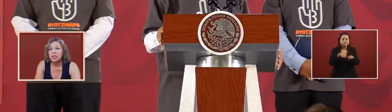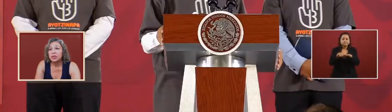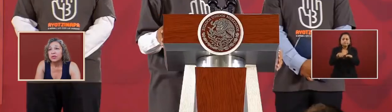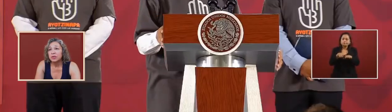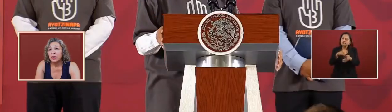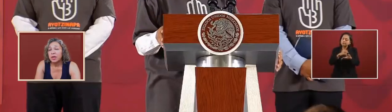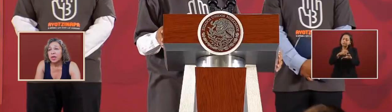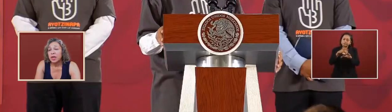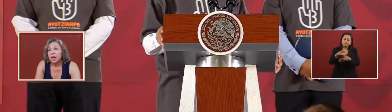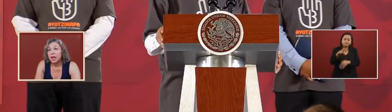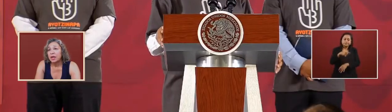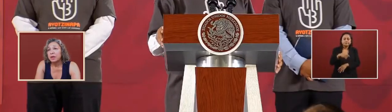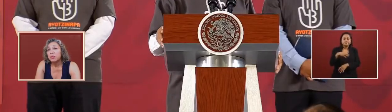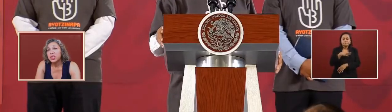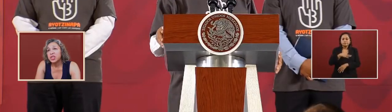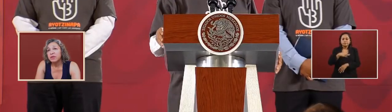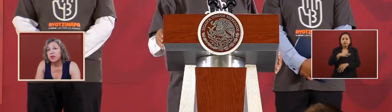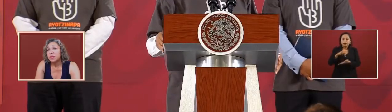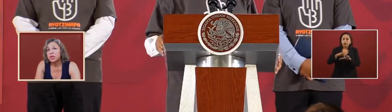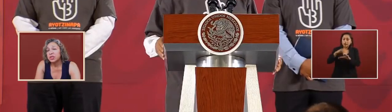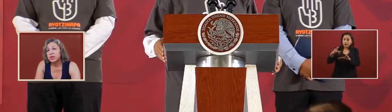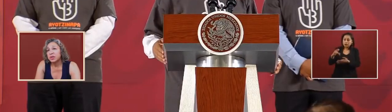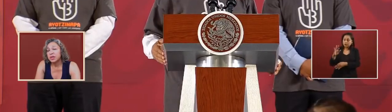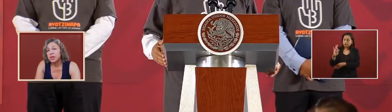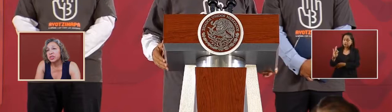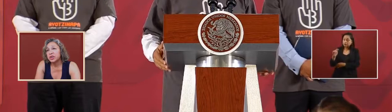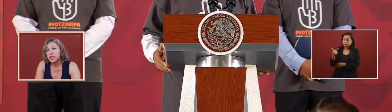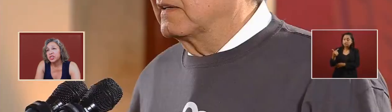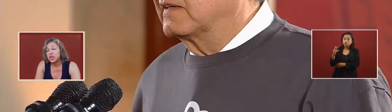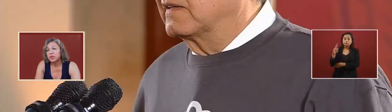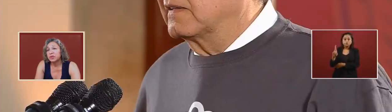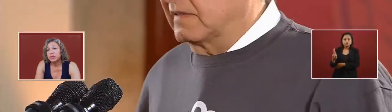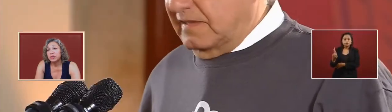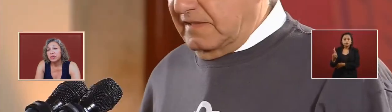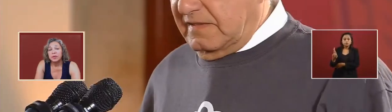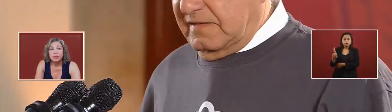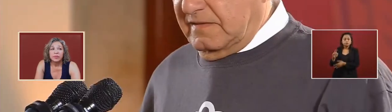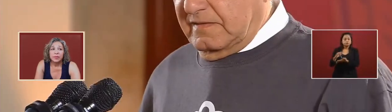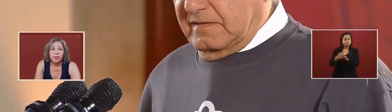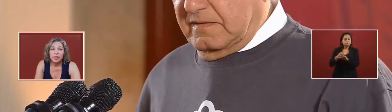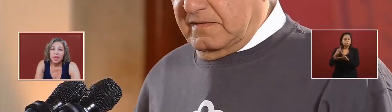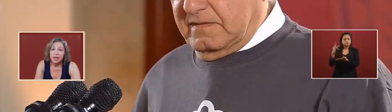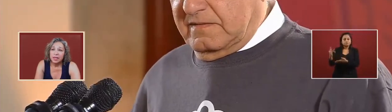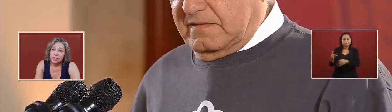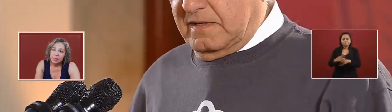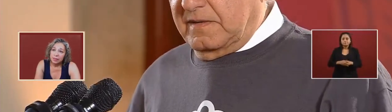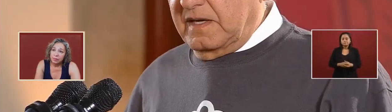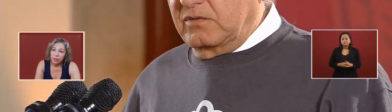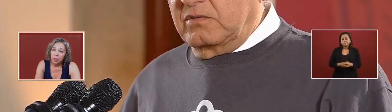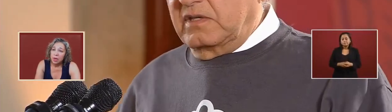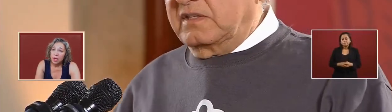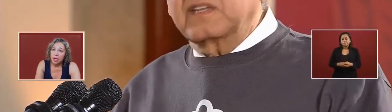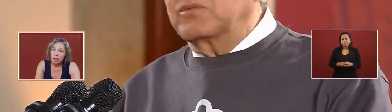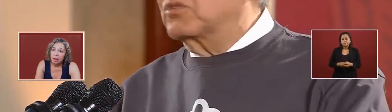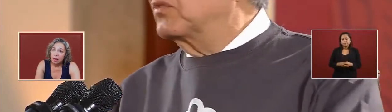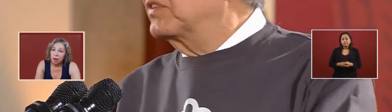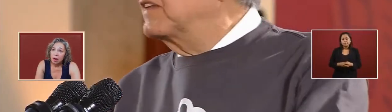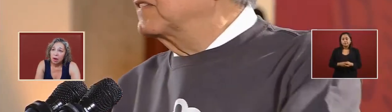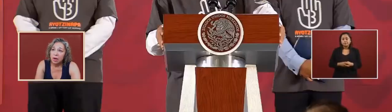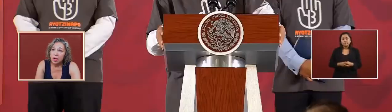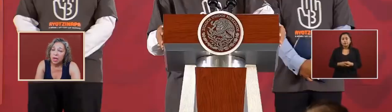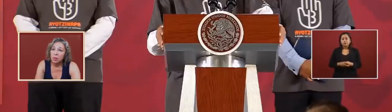and to appreciate very much to the attorney general that is working